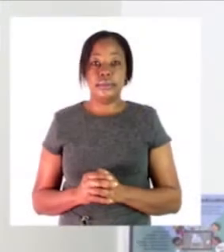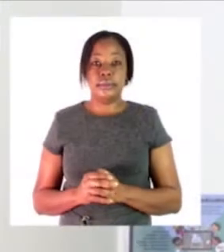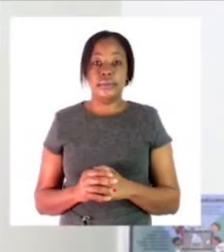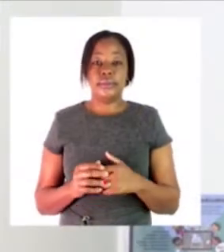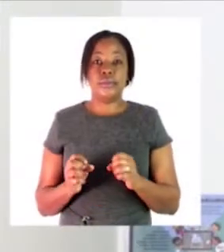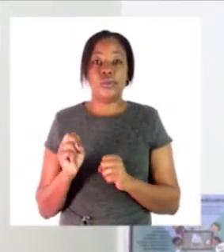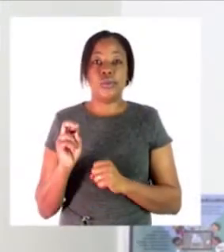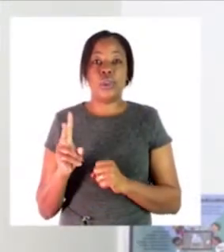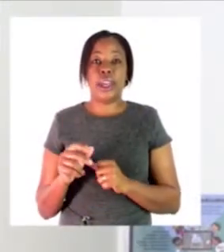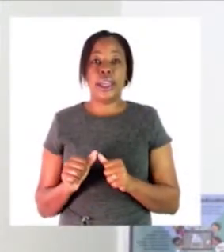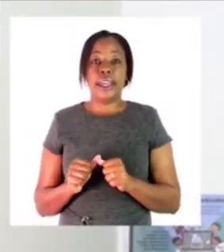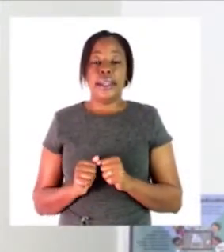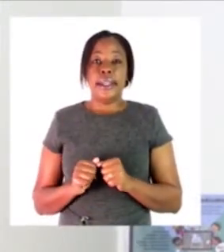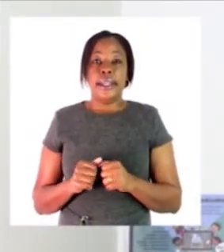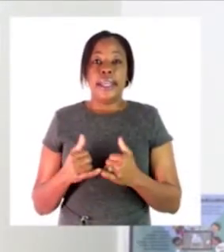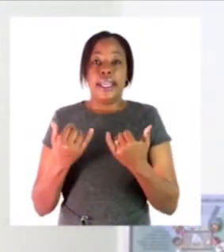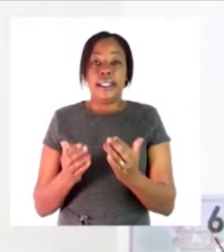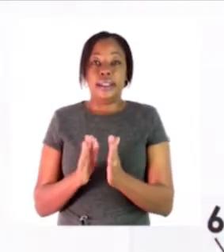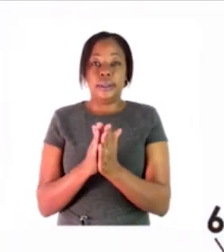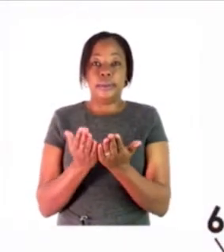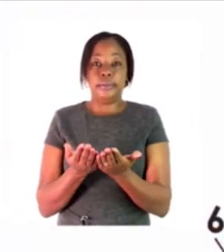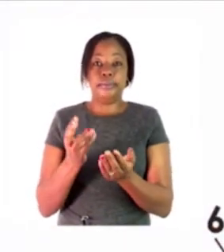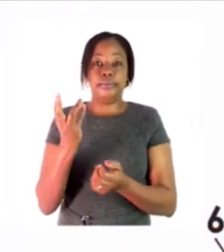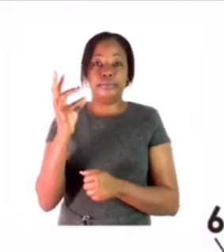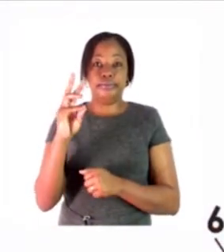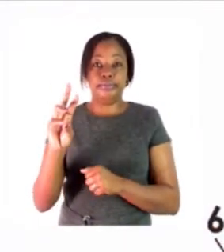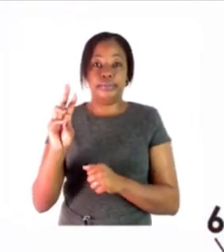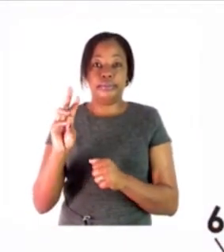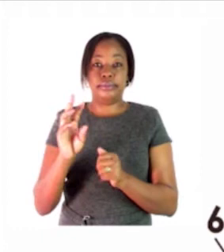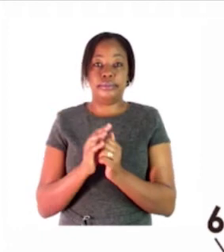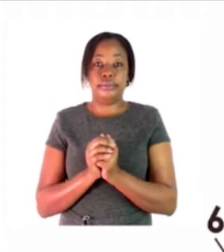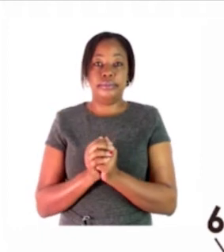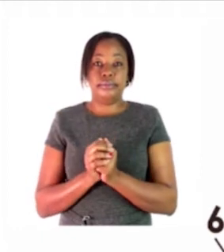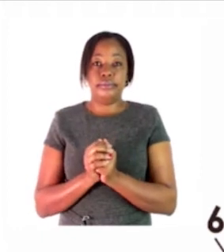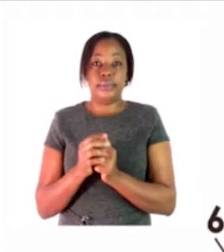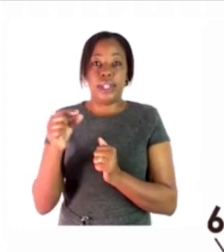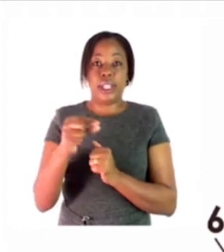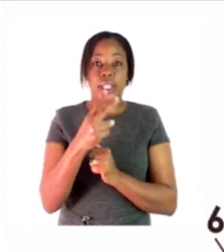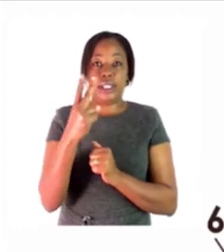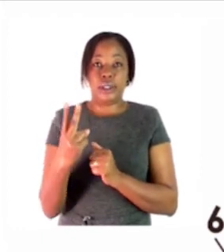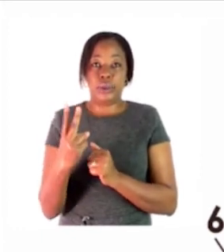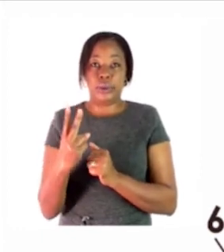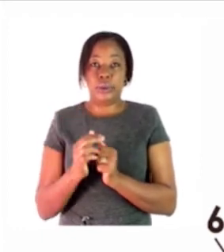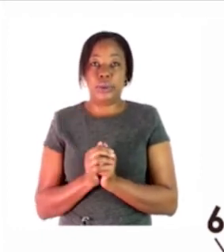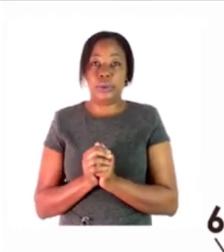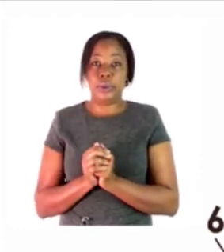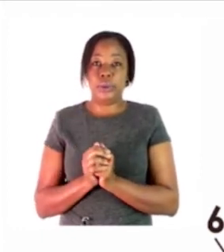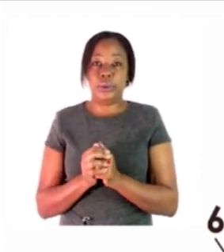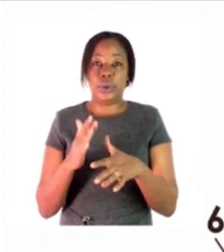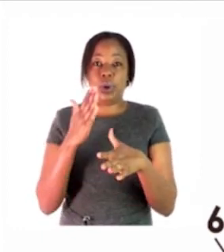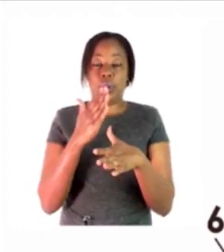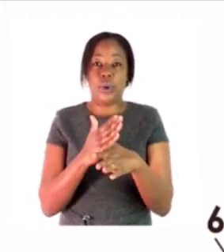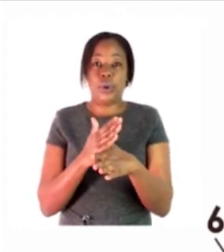okay let's go together on page six for the grade twos grade two your work on